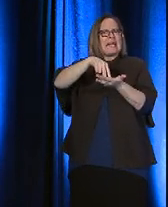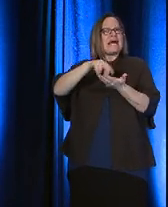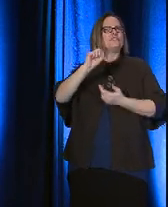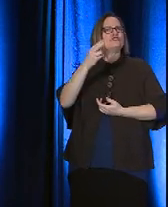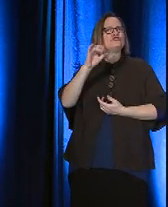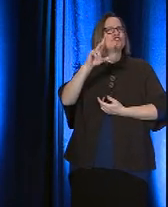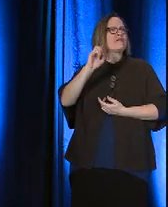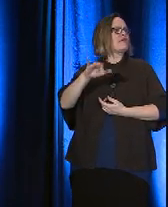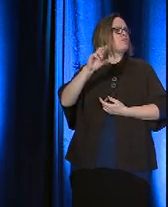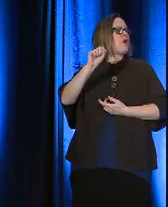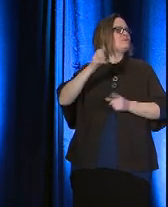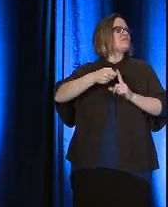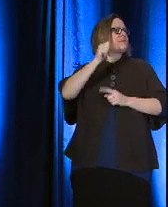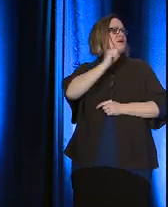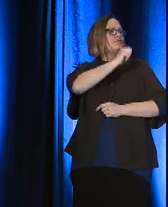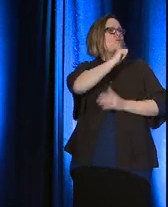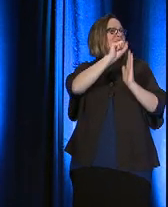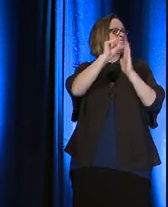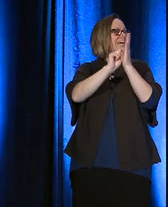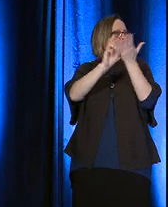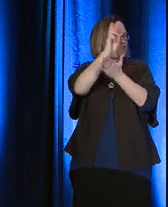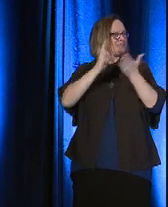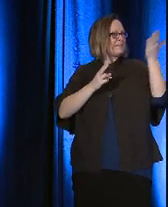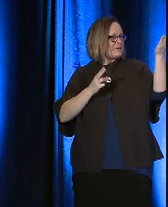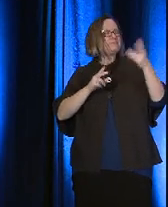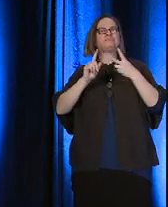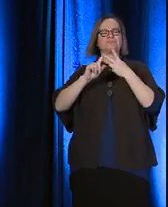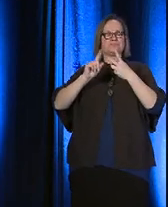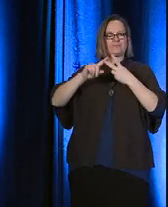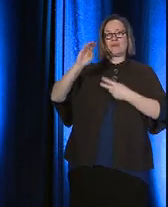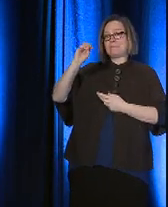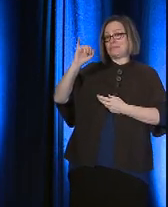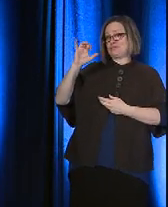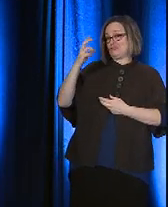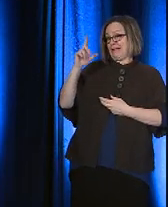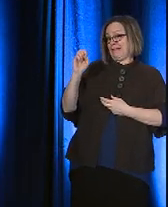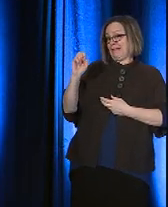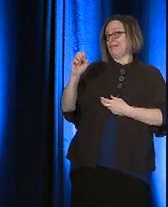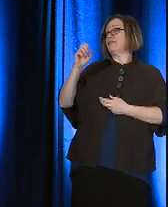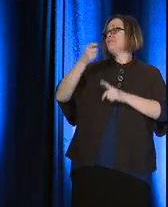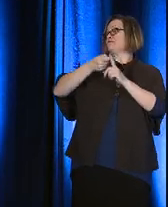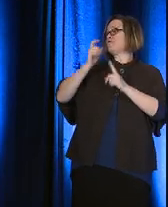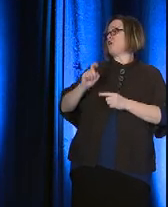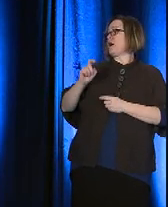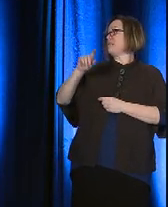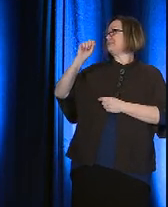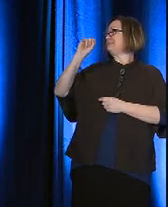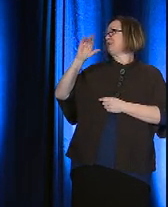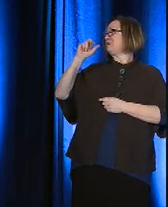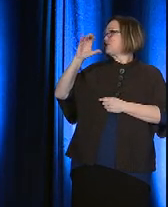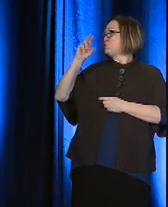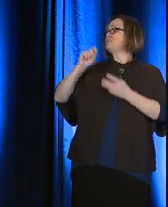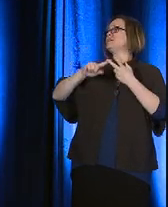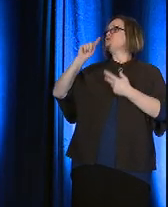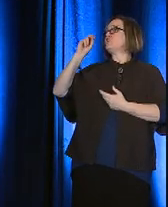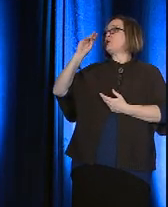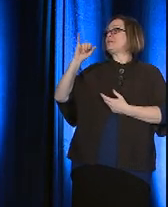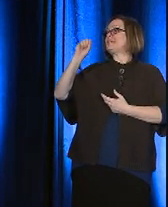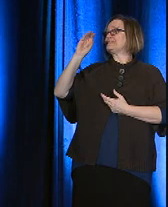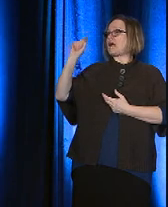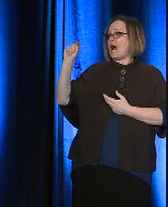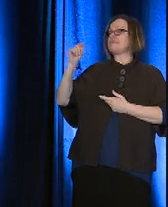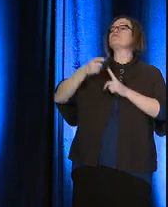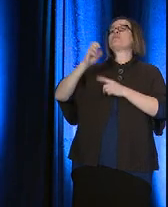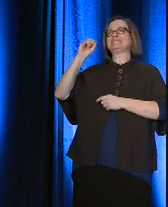Rose from Arizona State University, Eileen Schell from Syracuse, Tony Scott from Syracuse, and Bronwyn